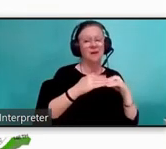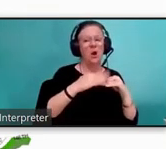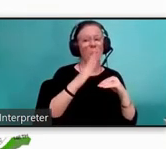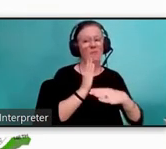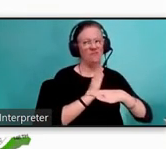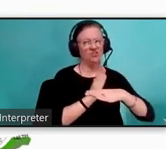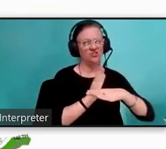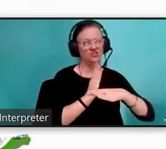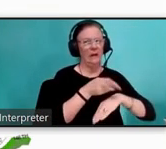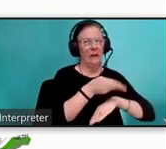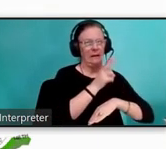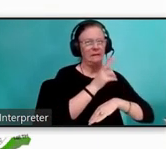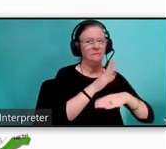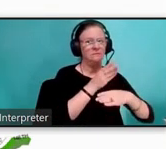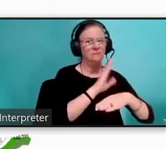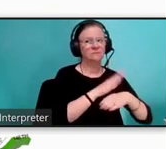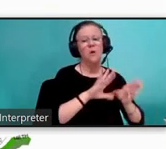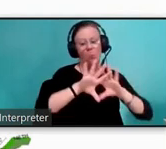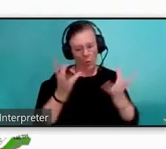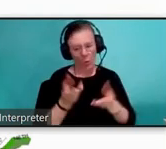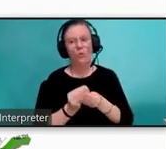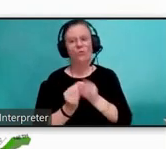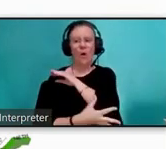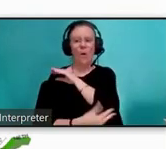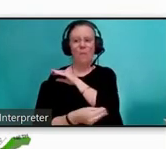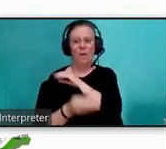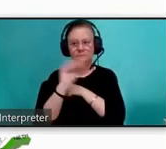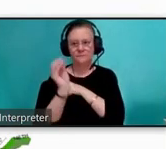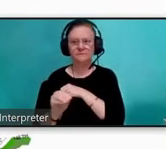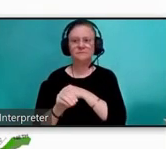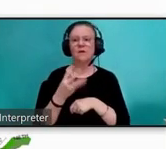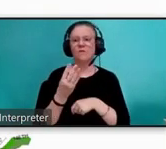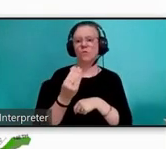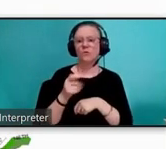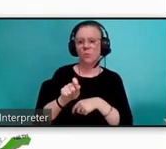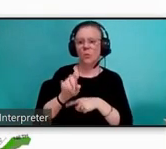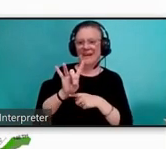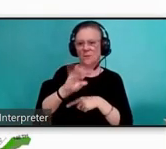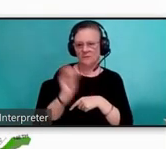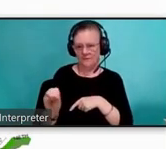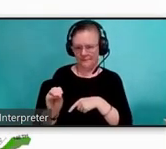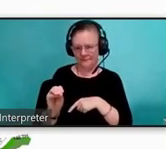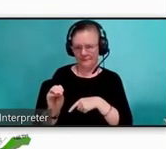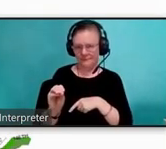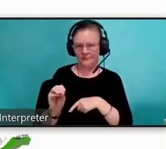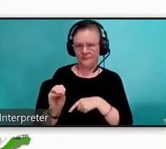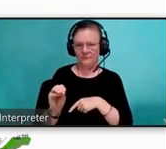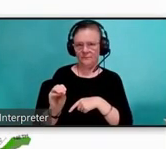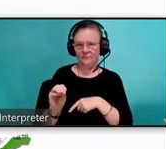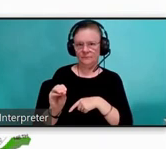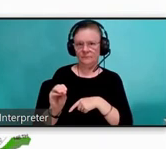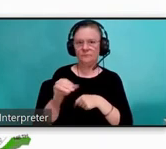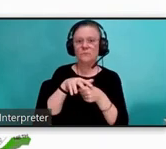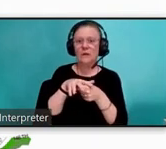average, but the overall poverty rate for all of the tracts served is 14.8%. 16 of the